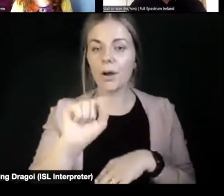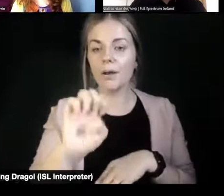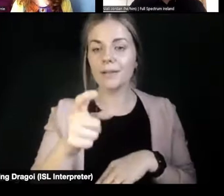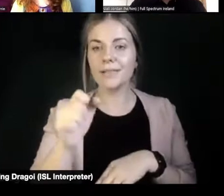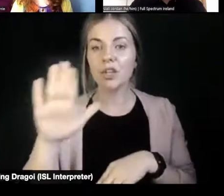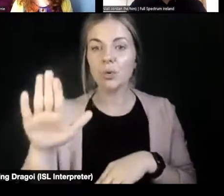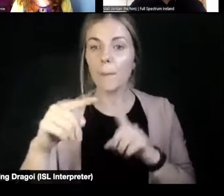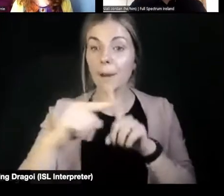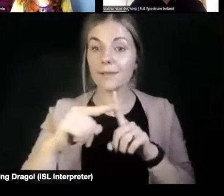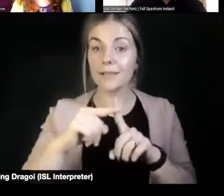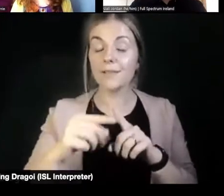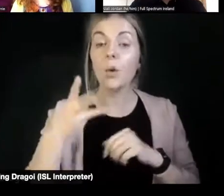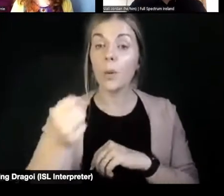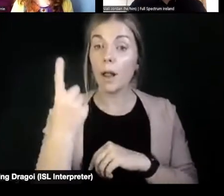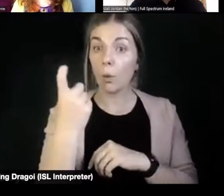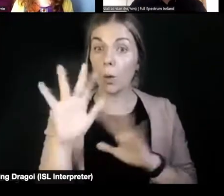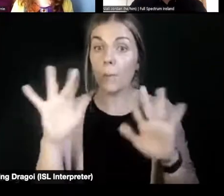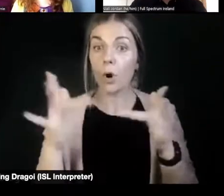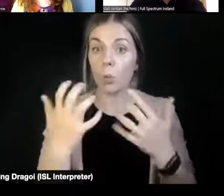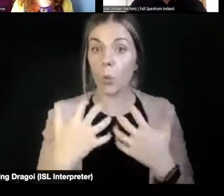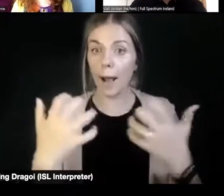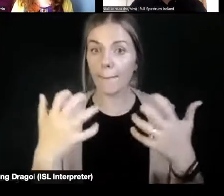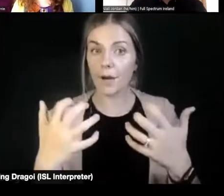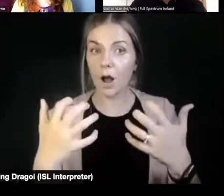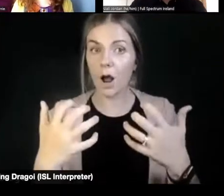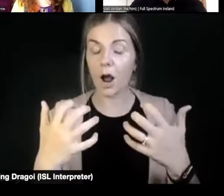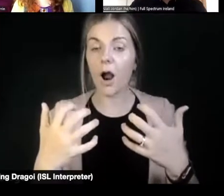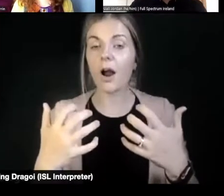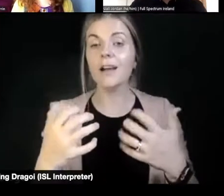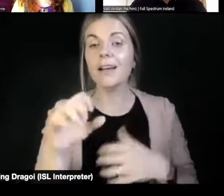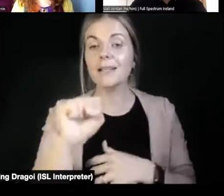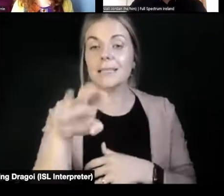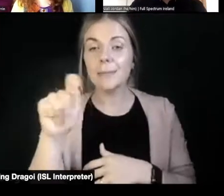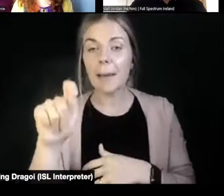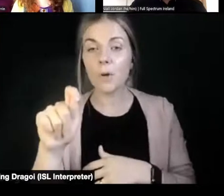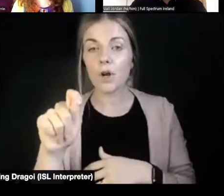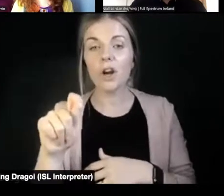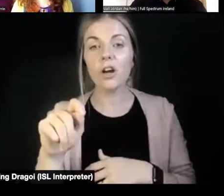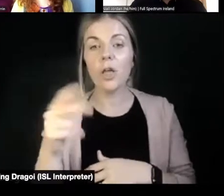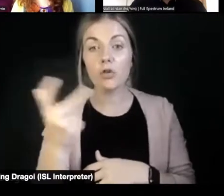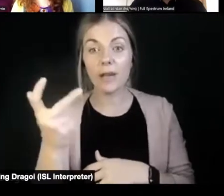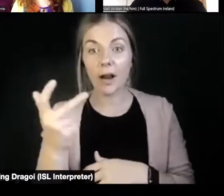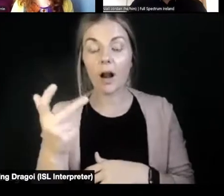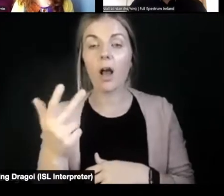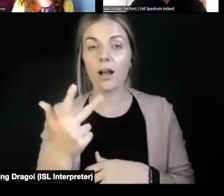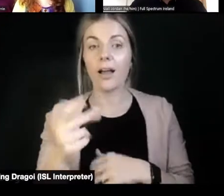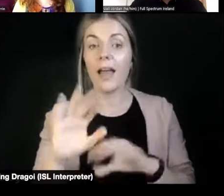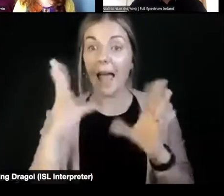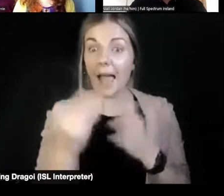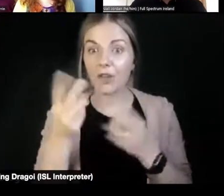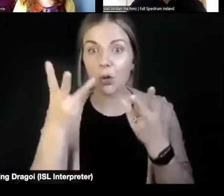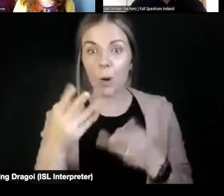another webinar on the 2nd of September 2 o'clock. Everything you want to know about disability is part three.